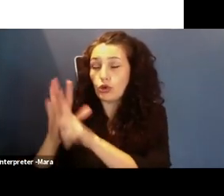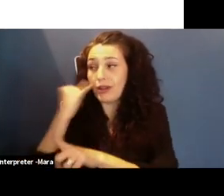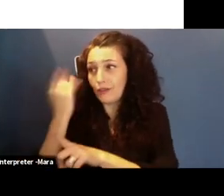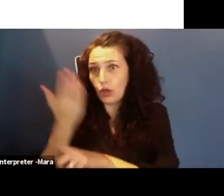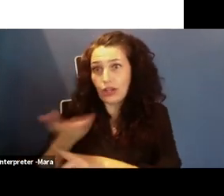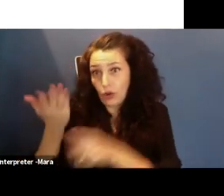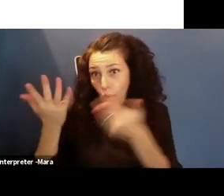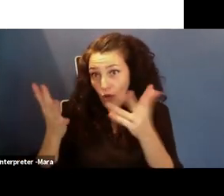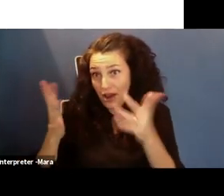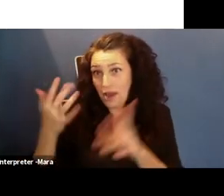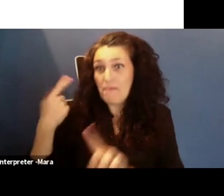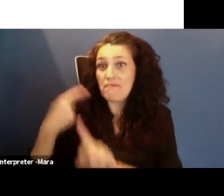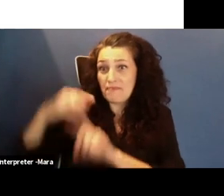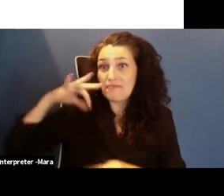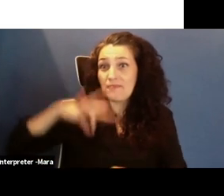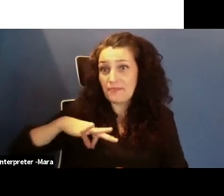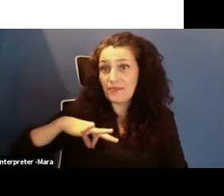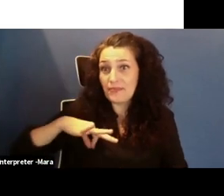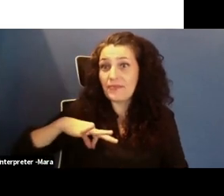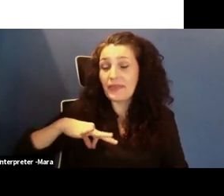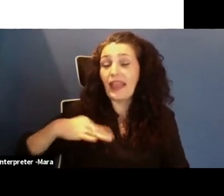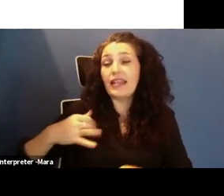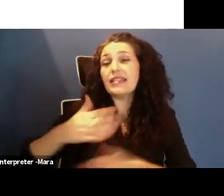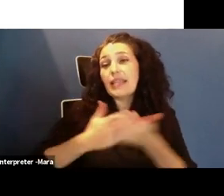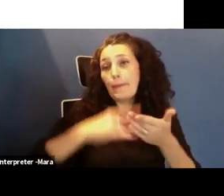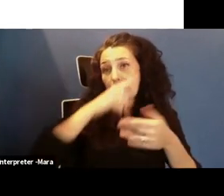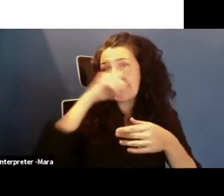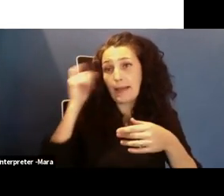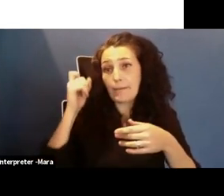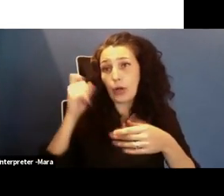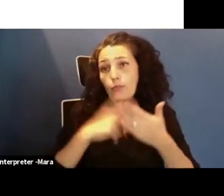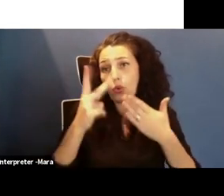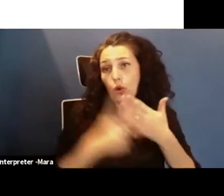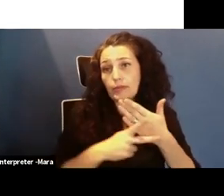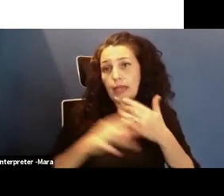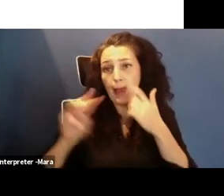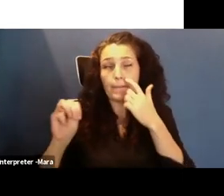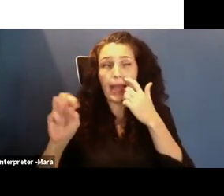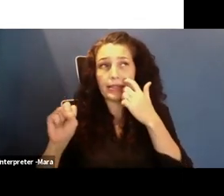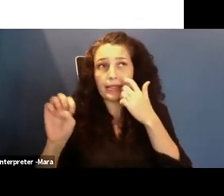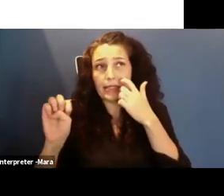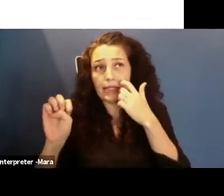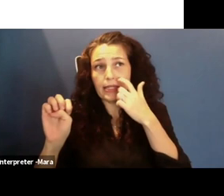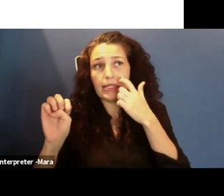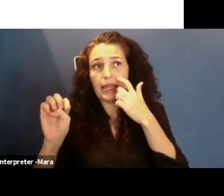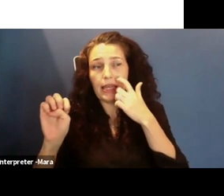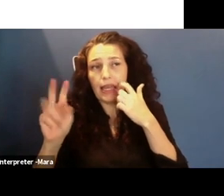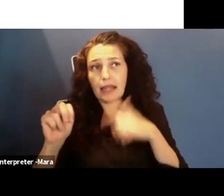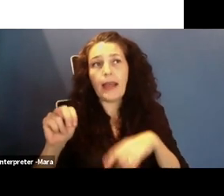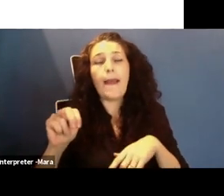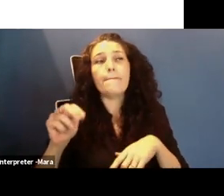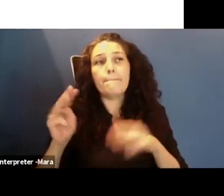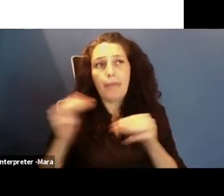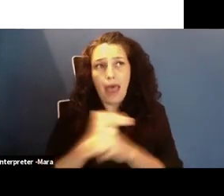programs that I was in as a child. Also, there was something called MSEN, that was a math, science, and engineering network. And then